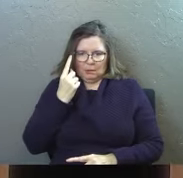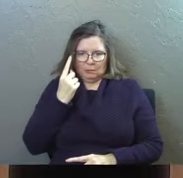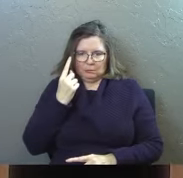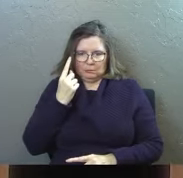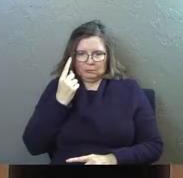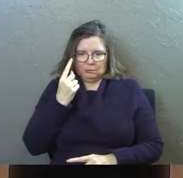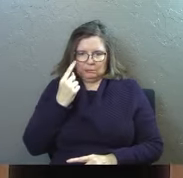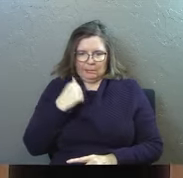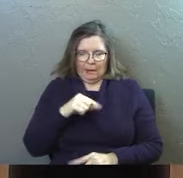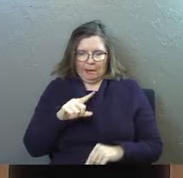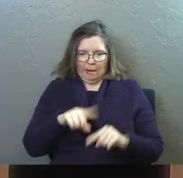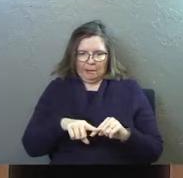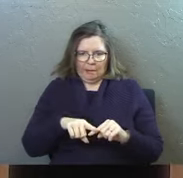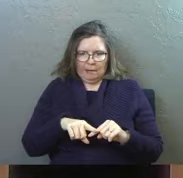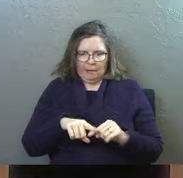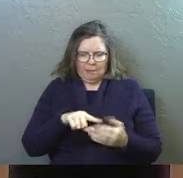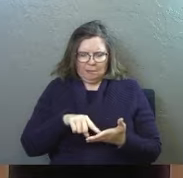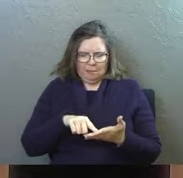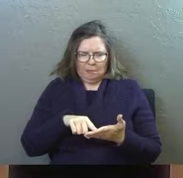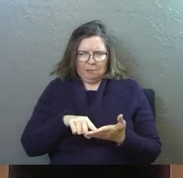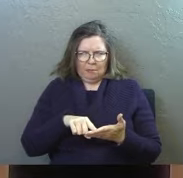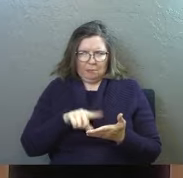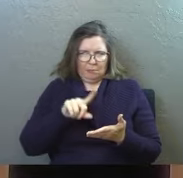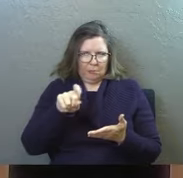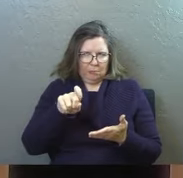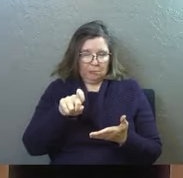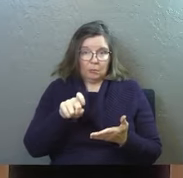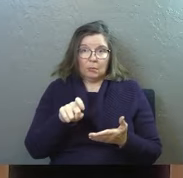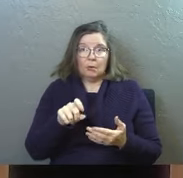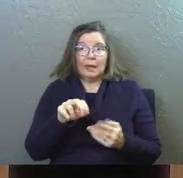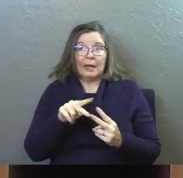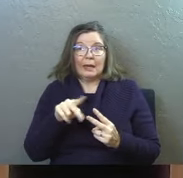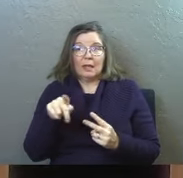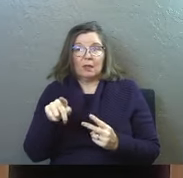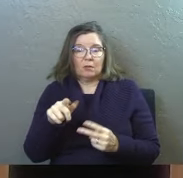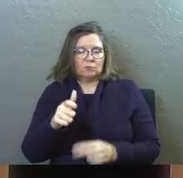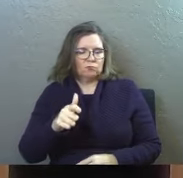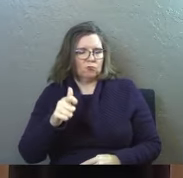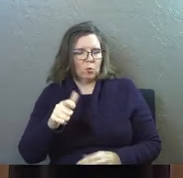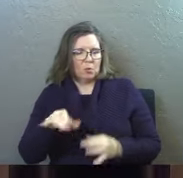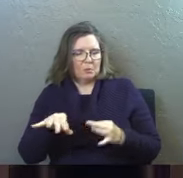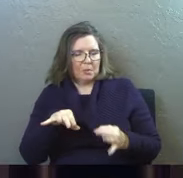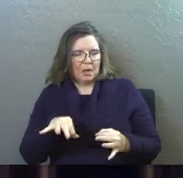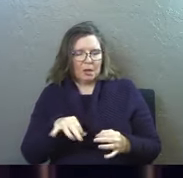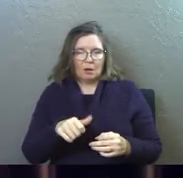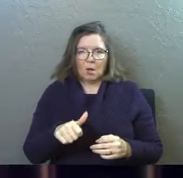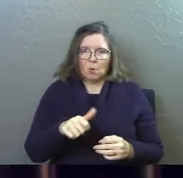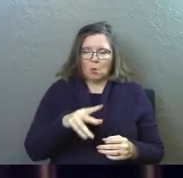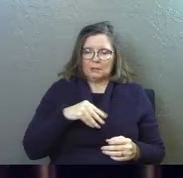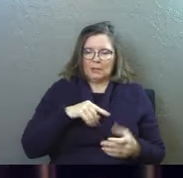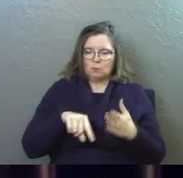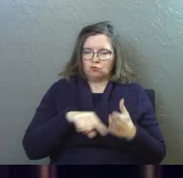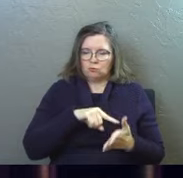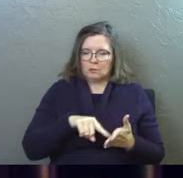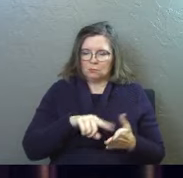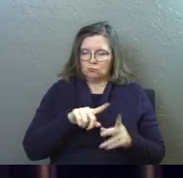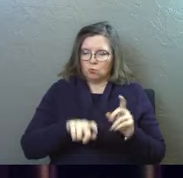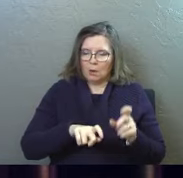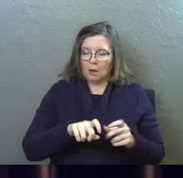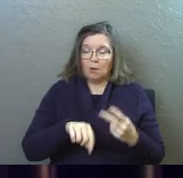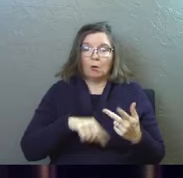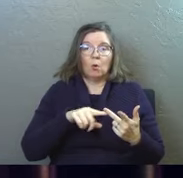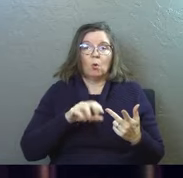and you're not to question and either I won't explain I won't take your criticisms or your questions